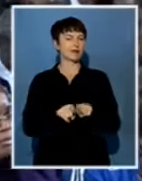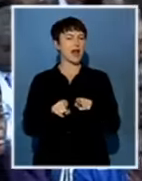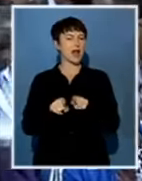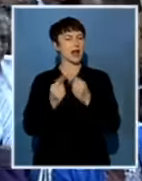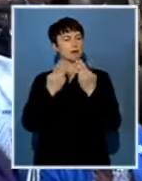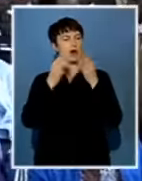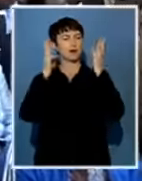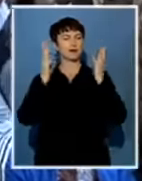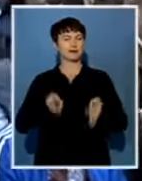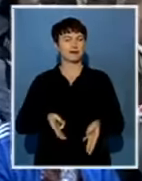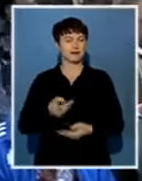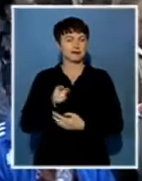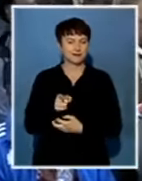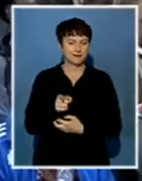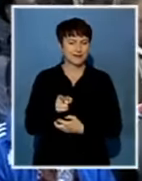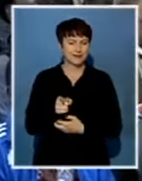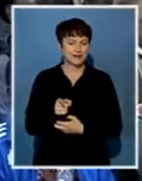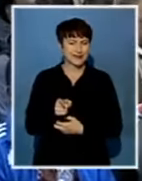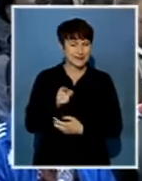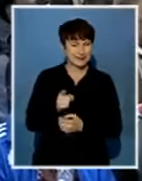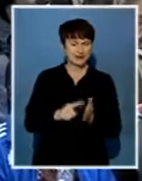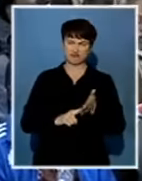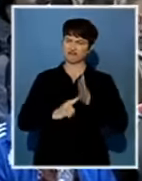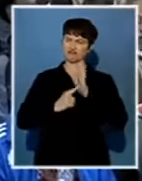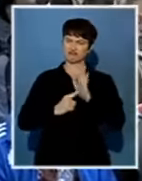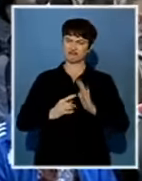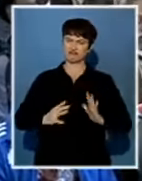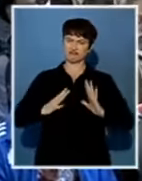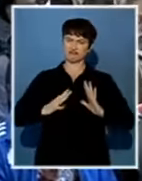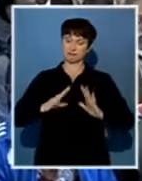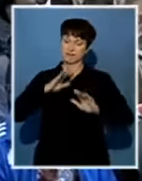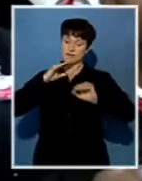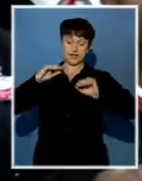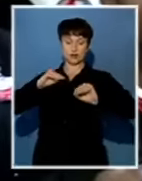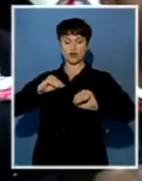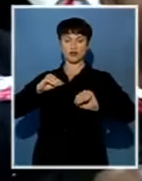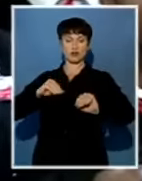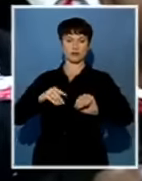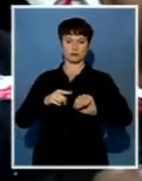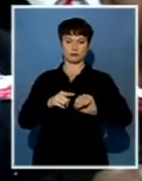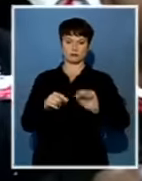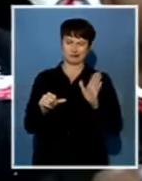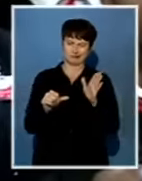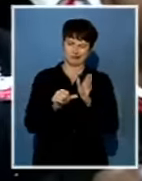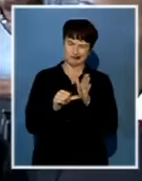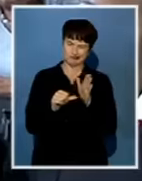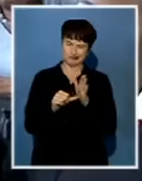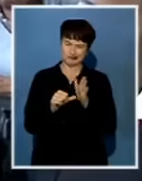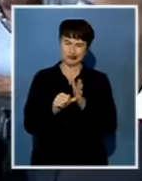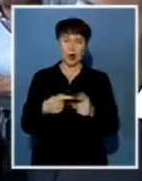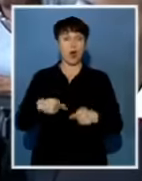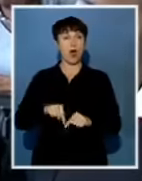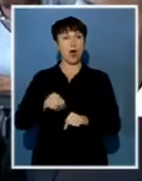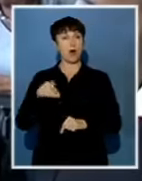to the fact that education has always been a cornerstone of our